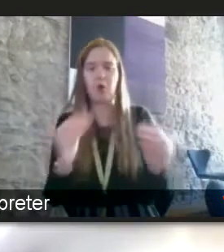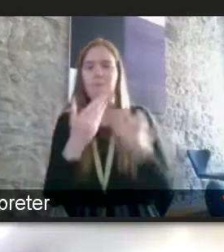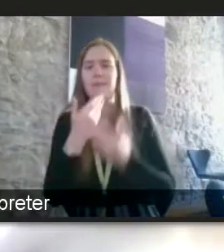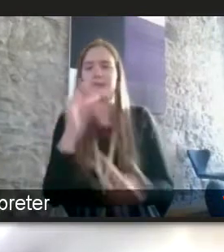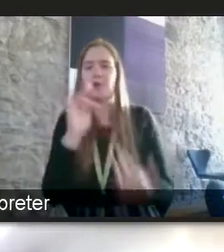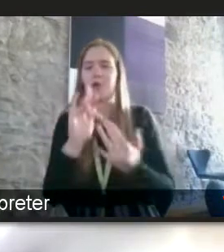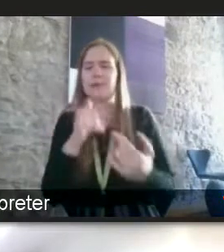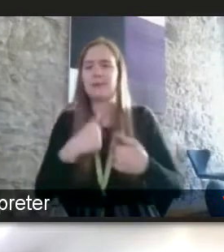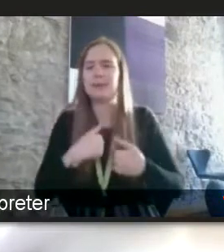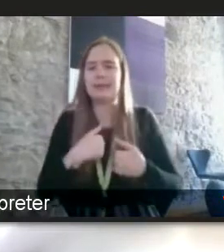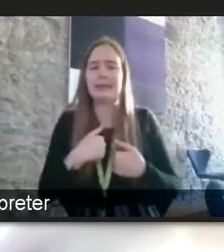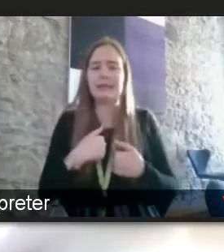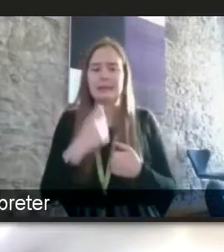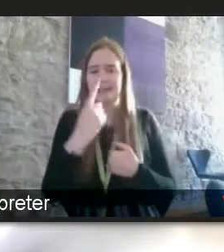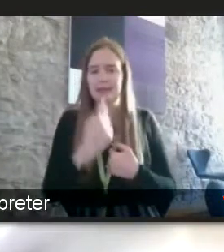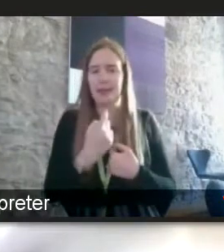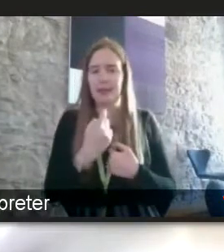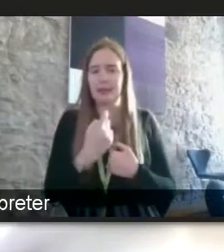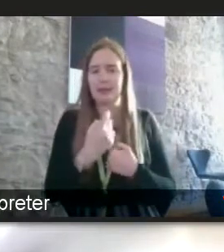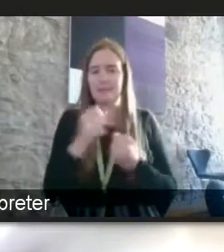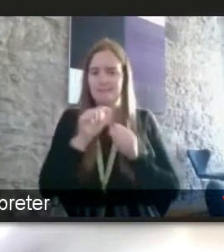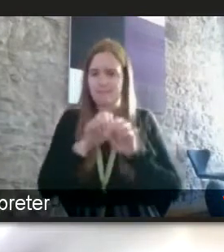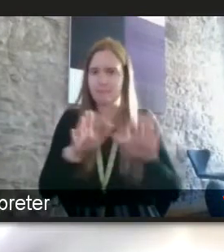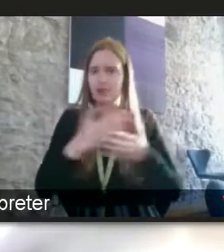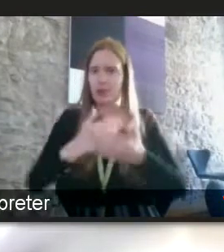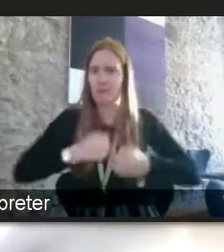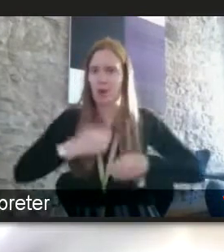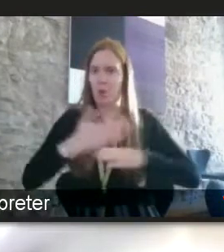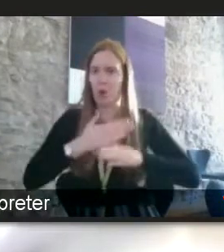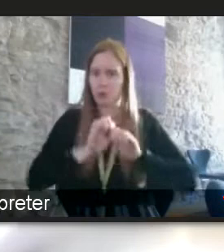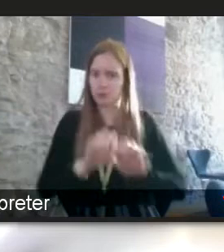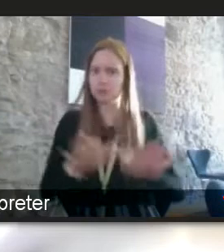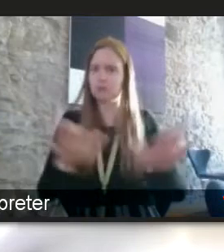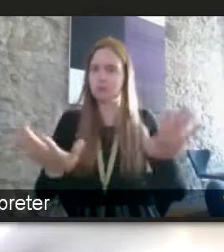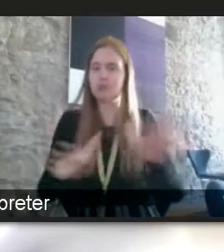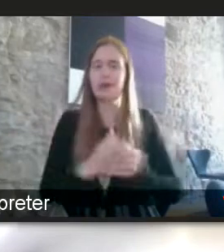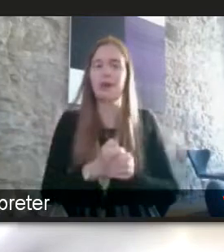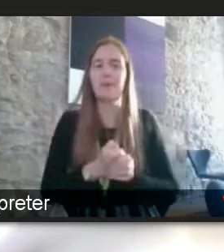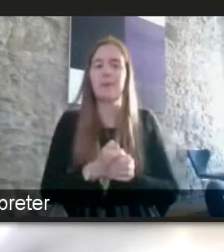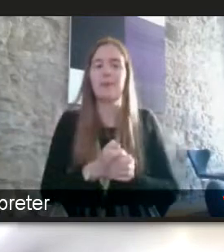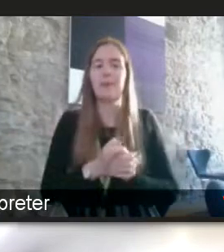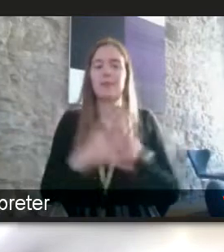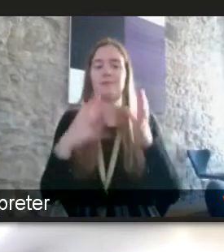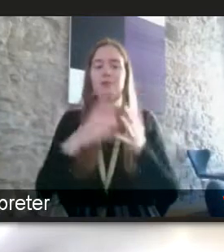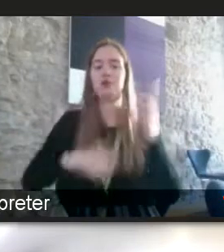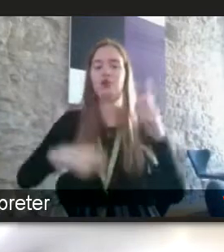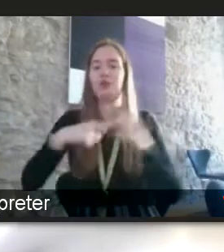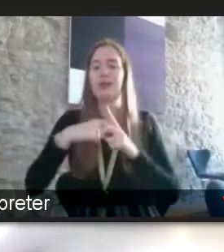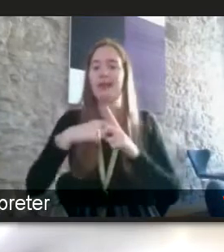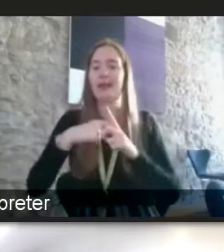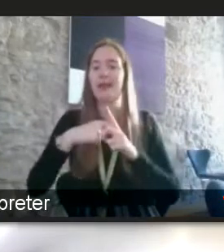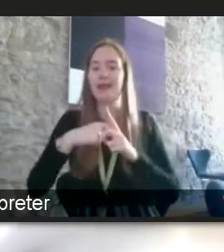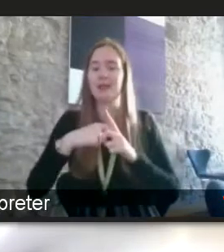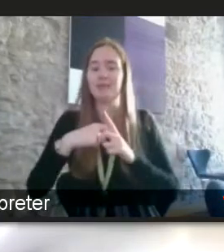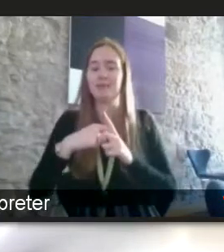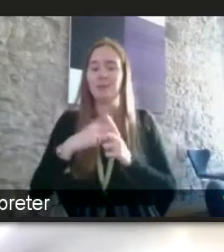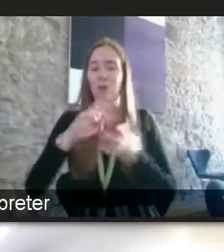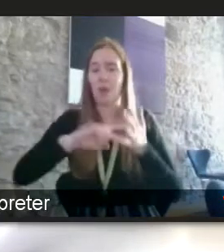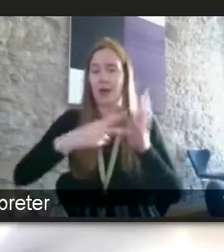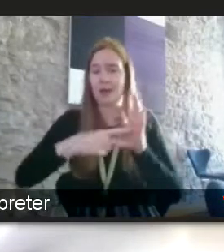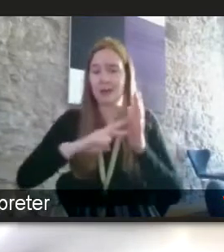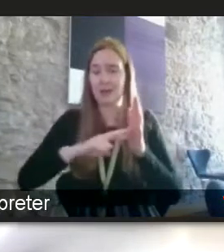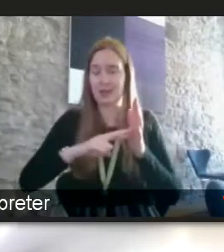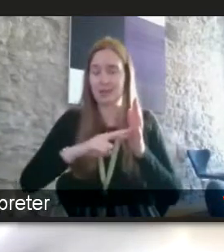send them some of my my my work but this major uk organization which has significant